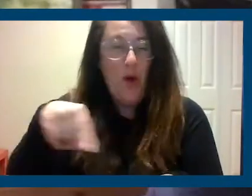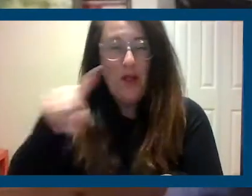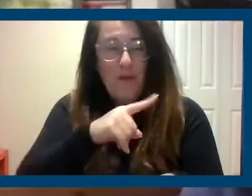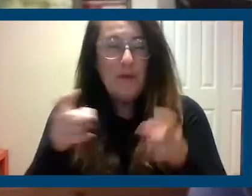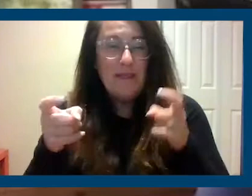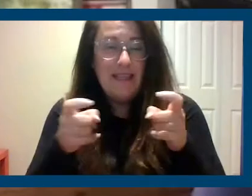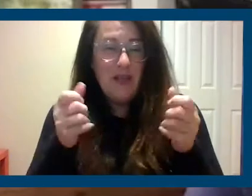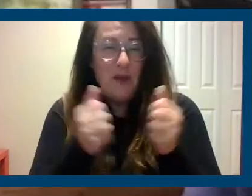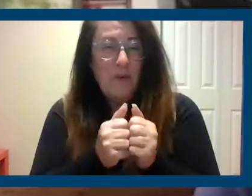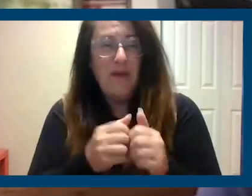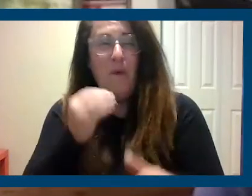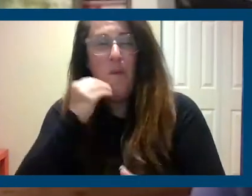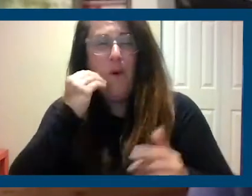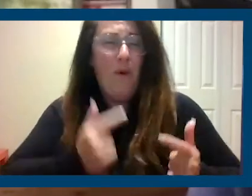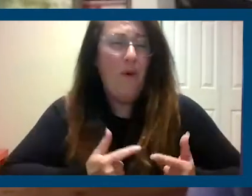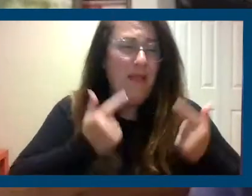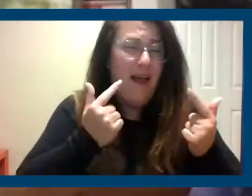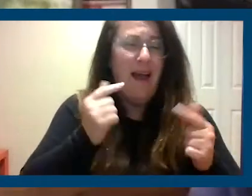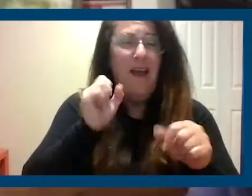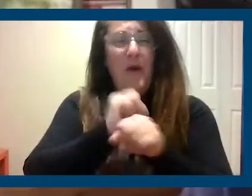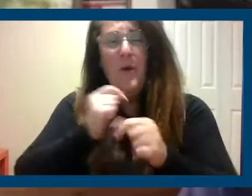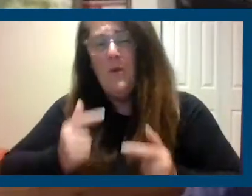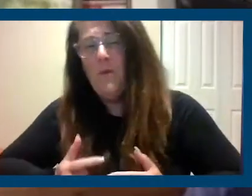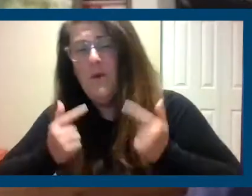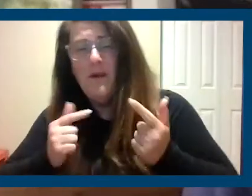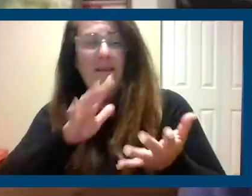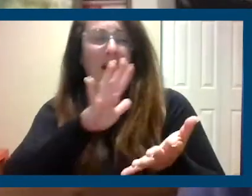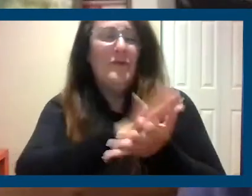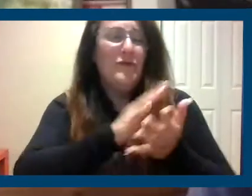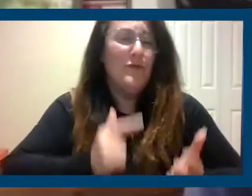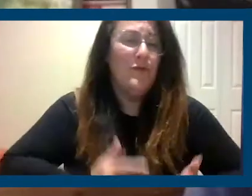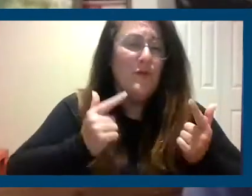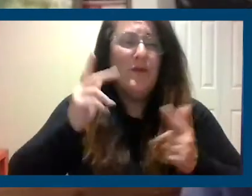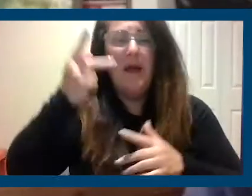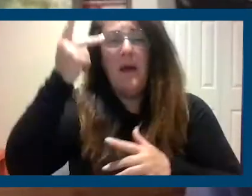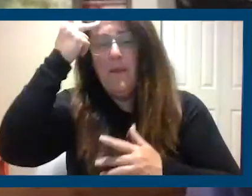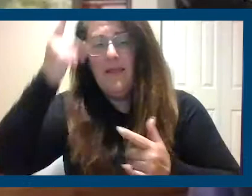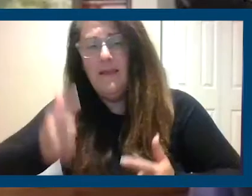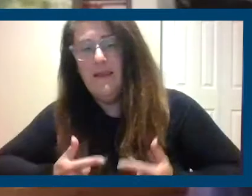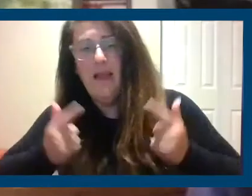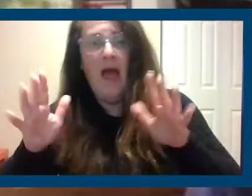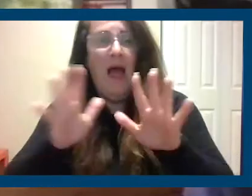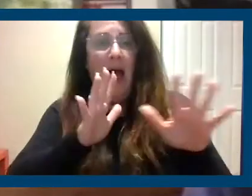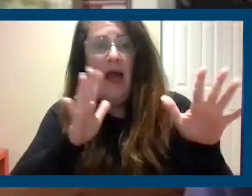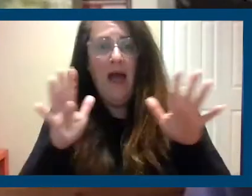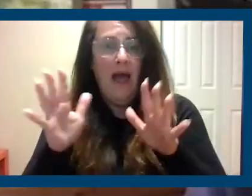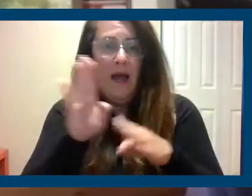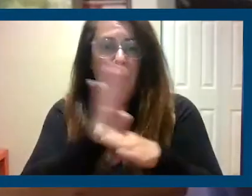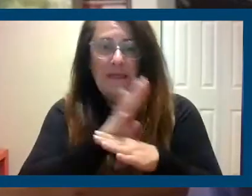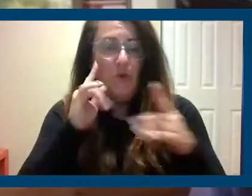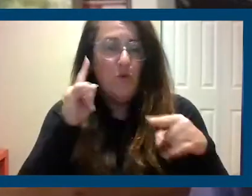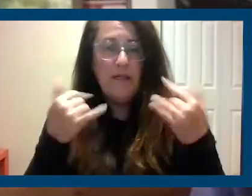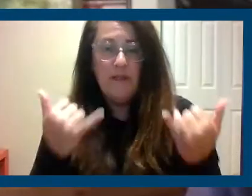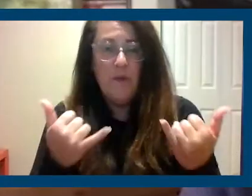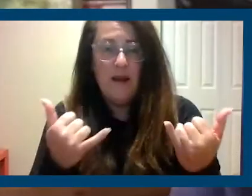home life, work life, school life, political life, and it's a lot to juggle at this point in time. And